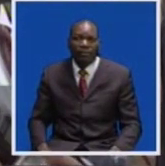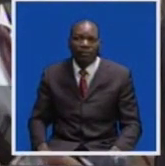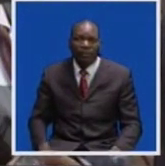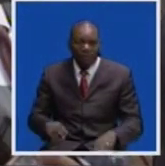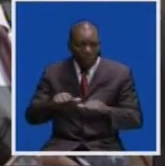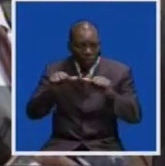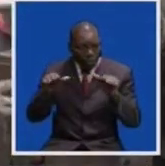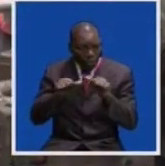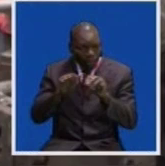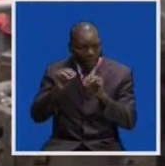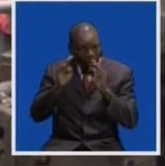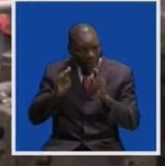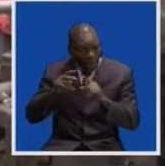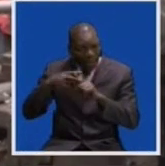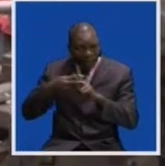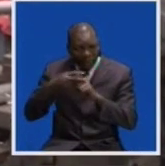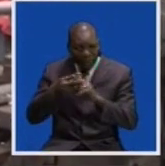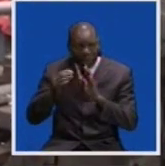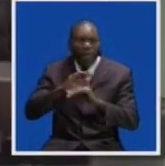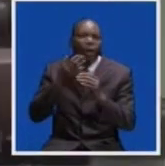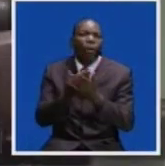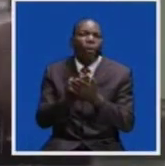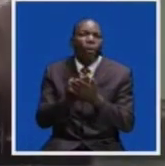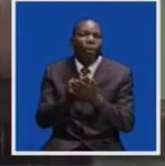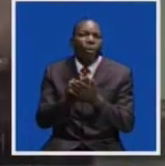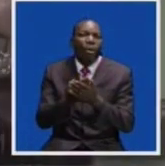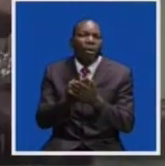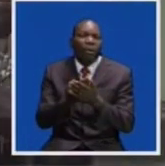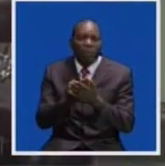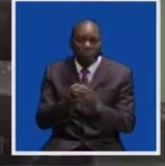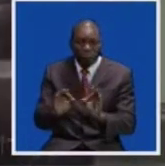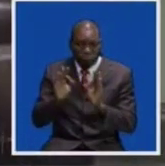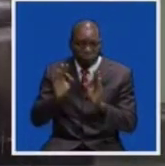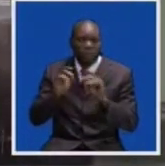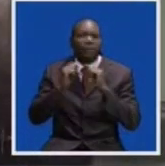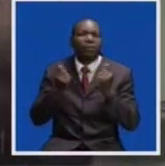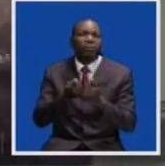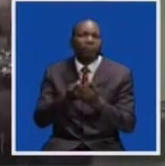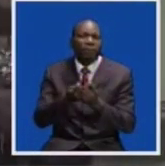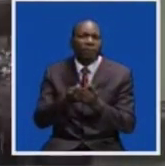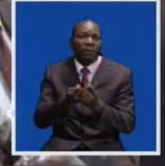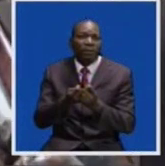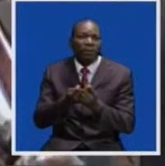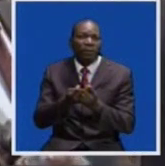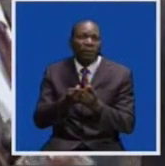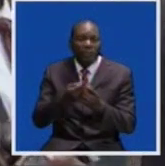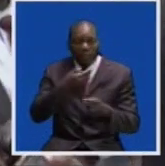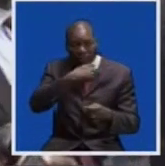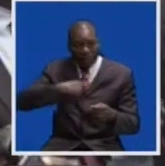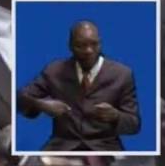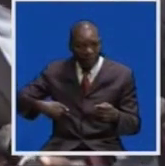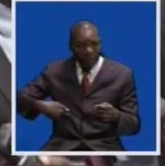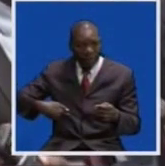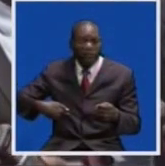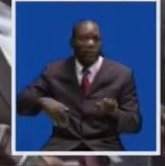and all the engineers that are here, they are a superb team that are determined to revere